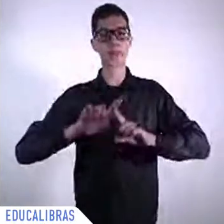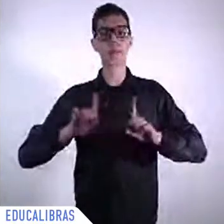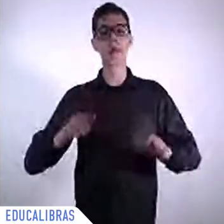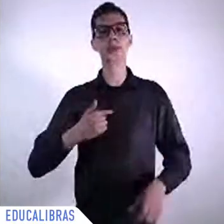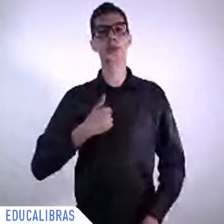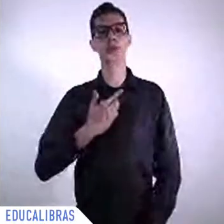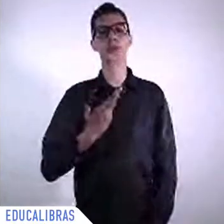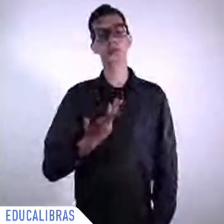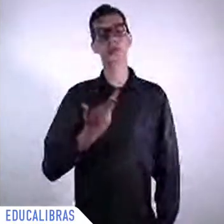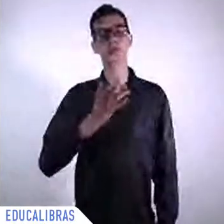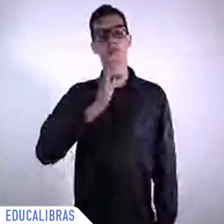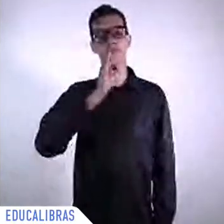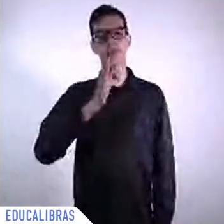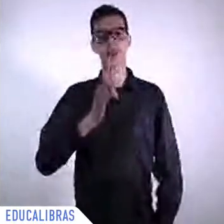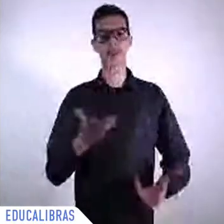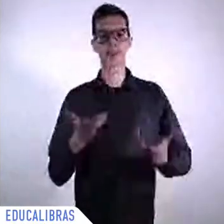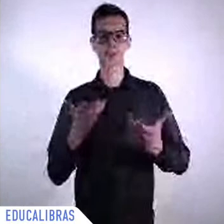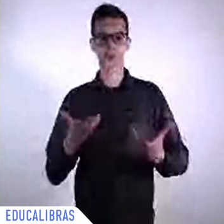much. Thank you.